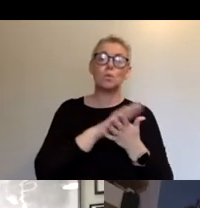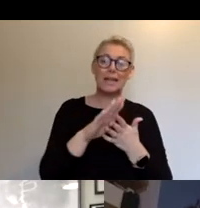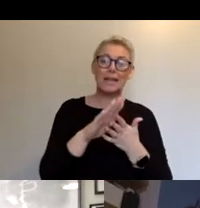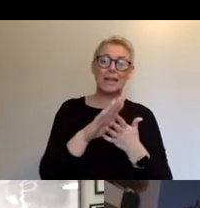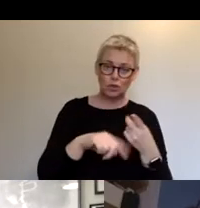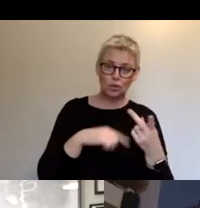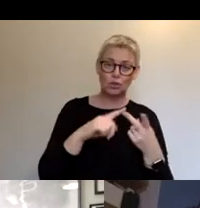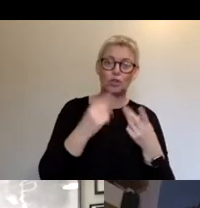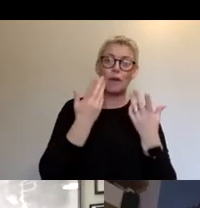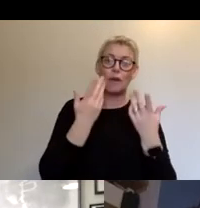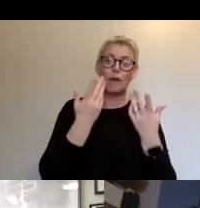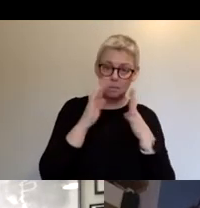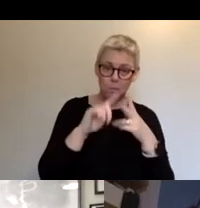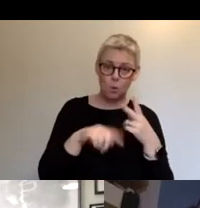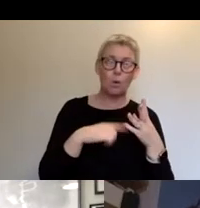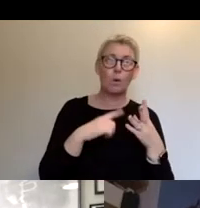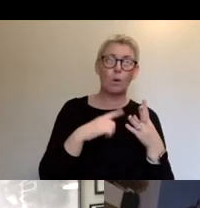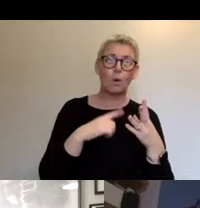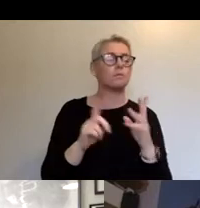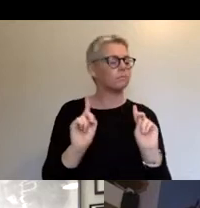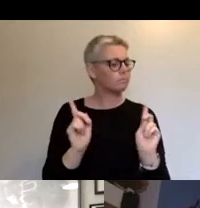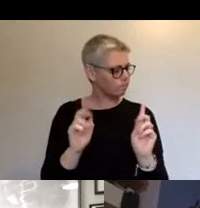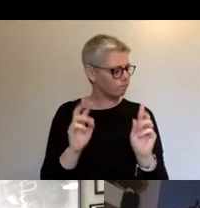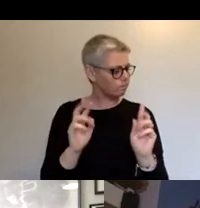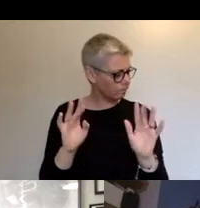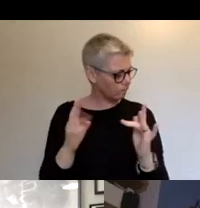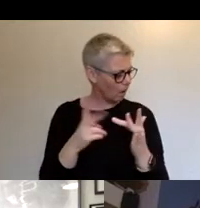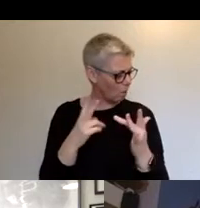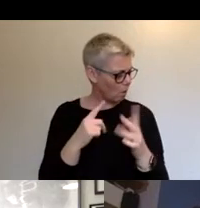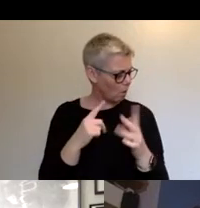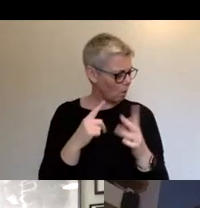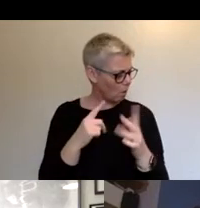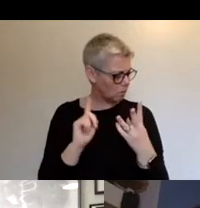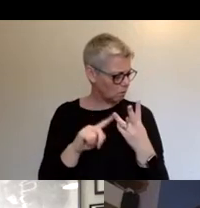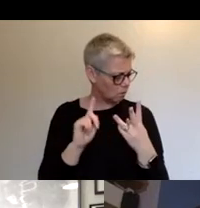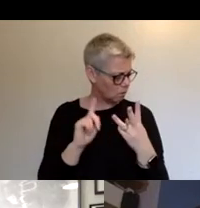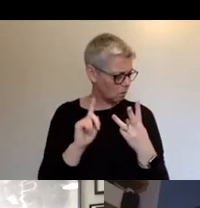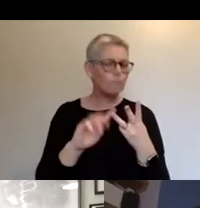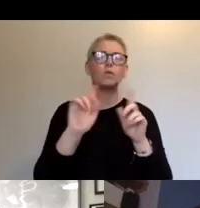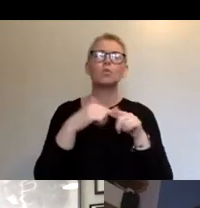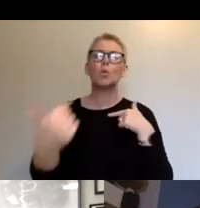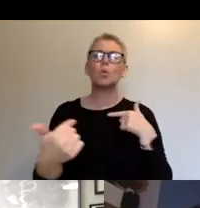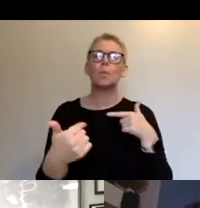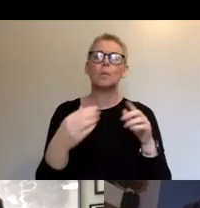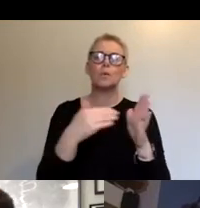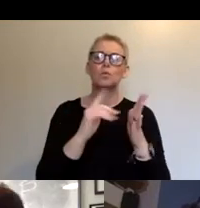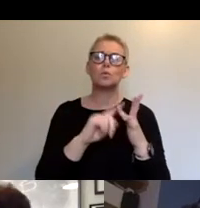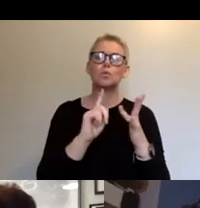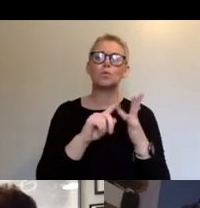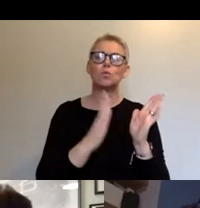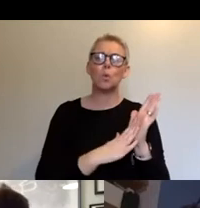what was the other one? Twitch, Facebook and Zoom. So we could have some